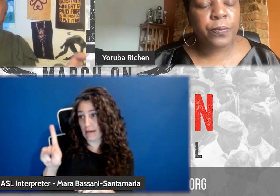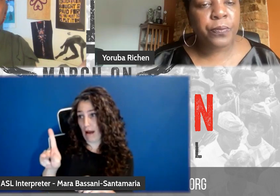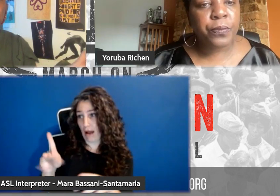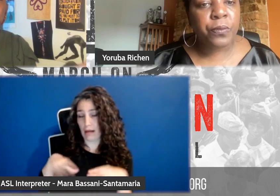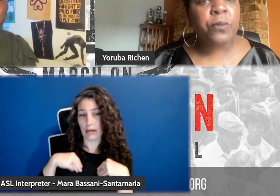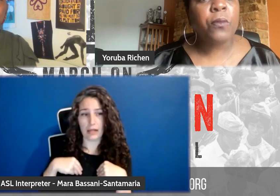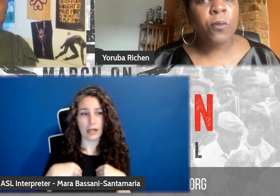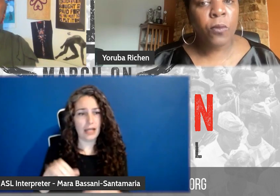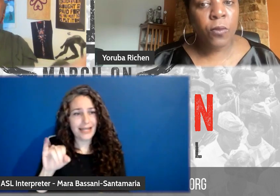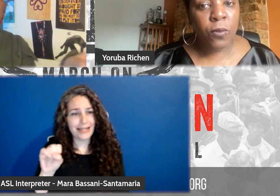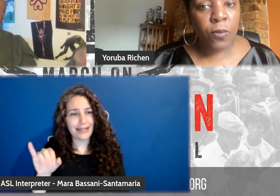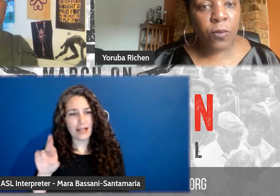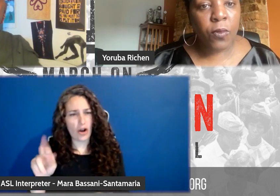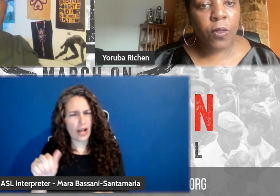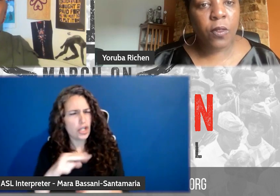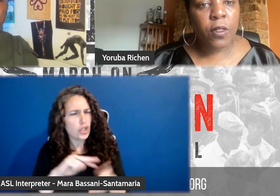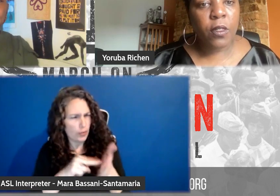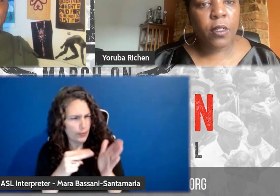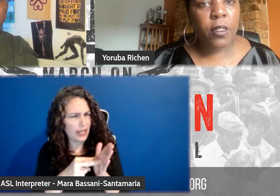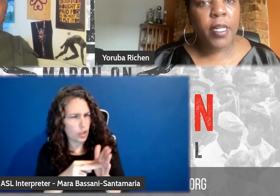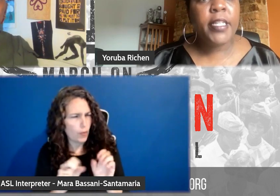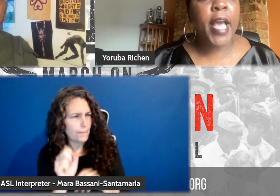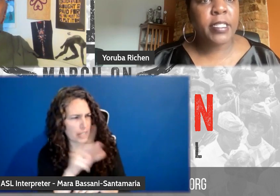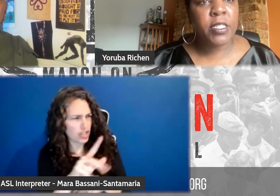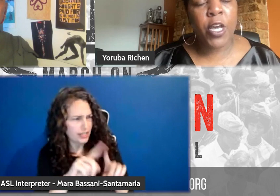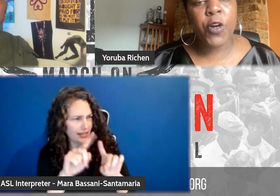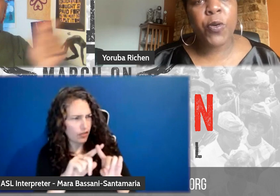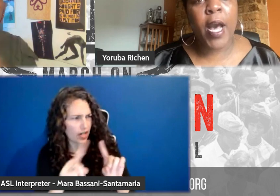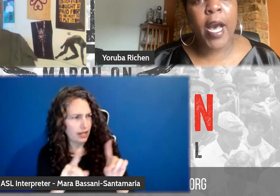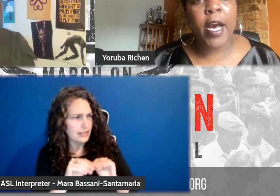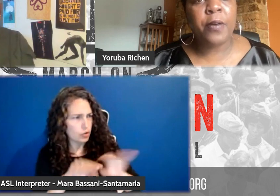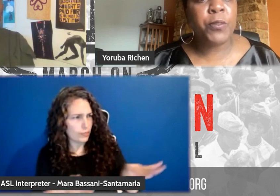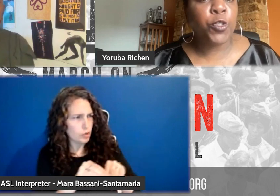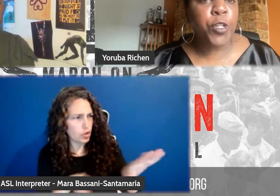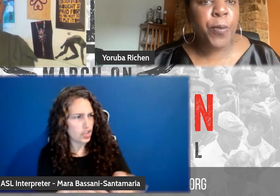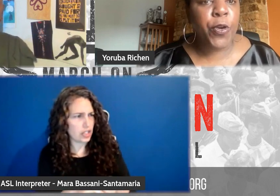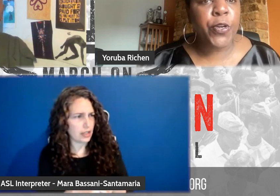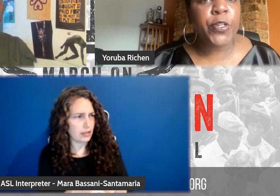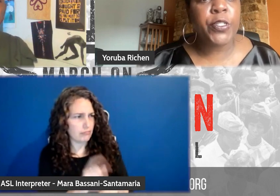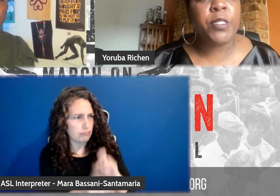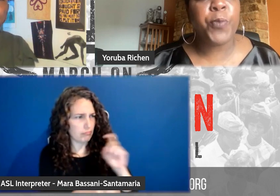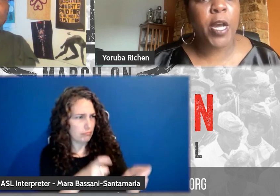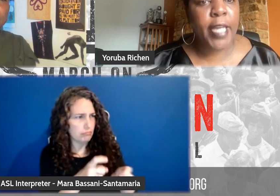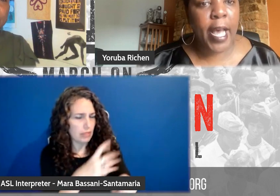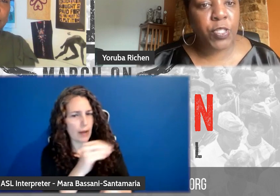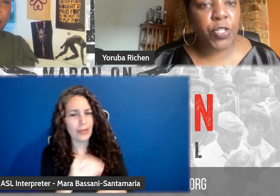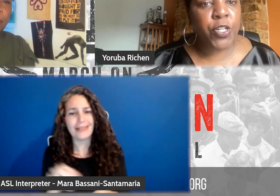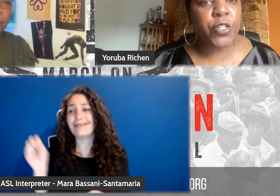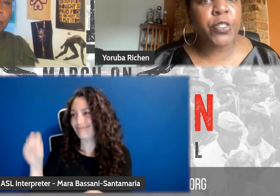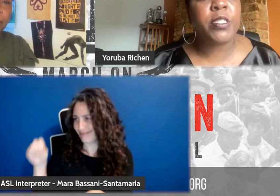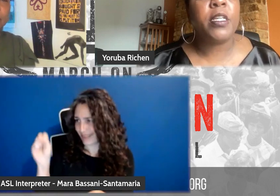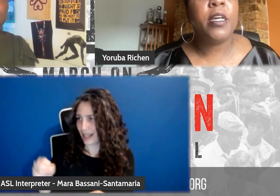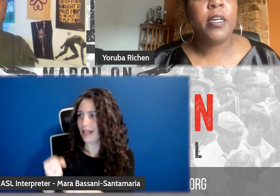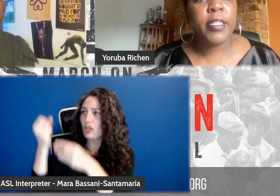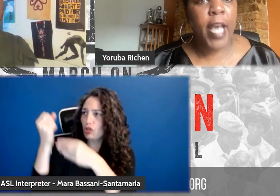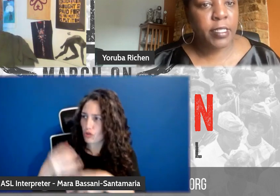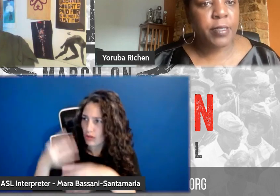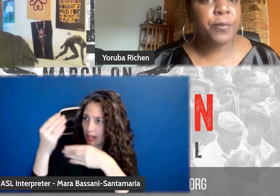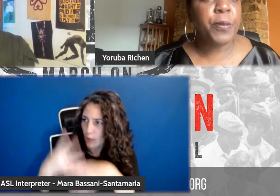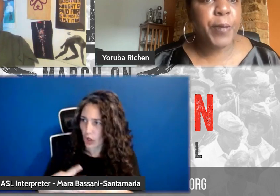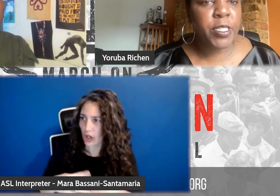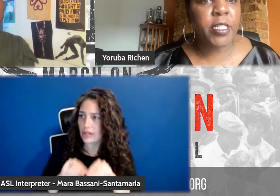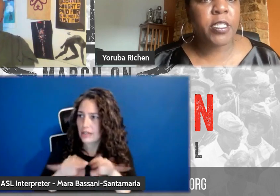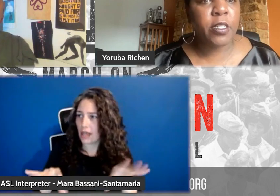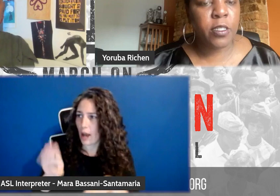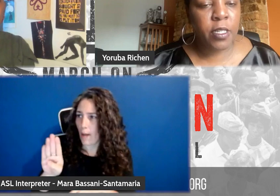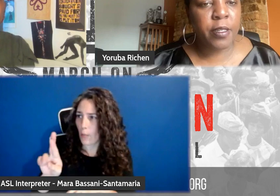pitched it to many different places, you mean distribution companies? Yes. So, streamers, broadcasters. Yes.